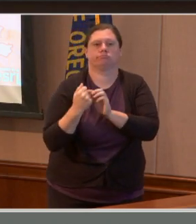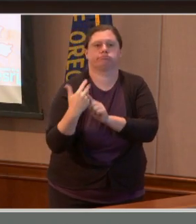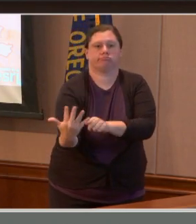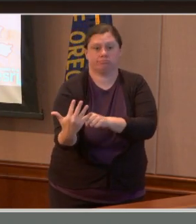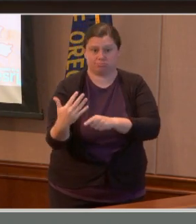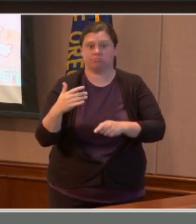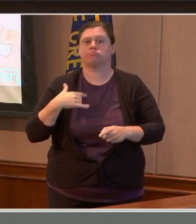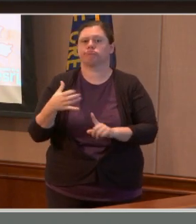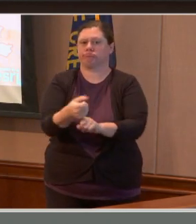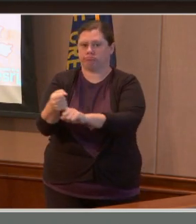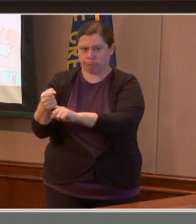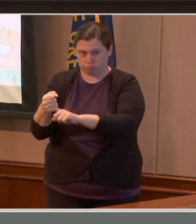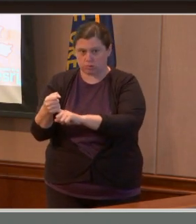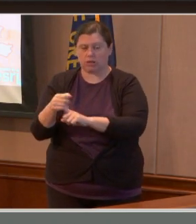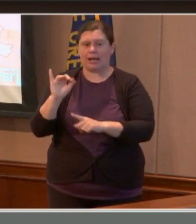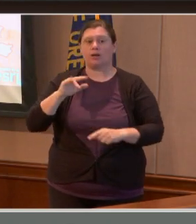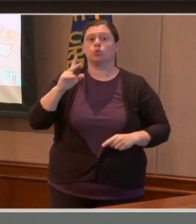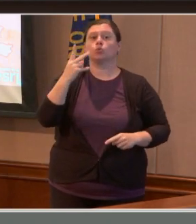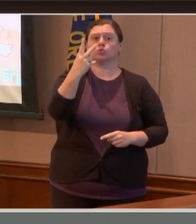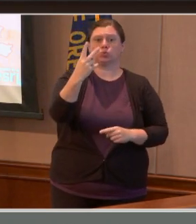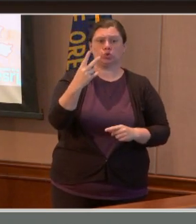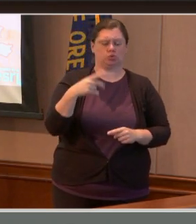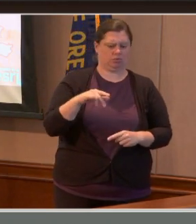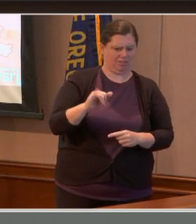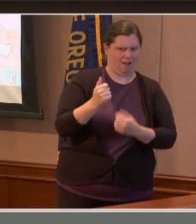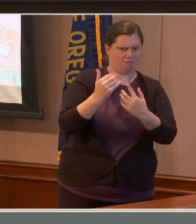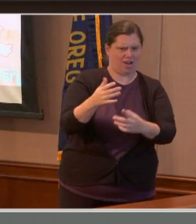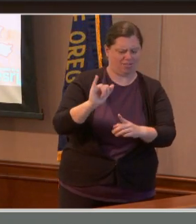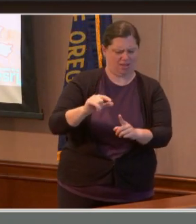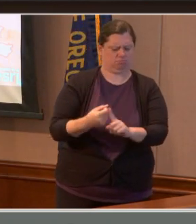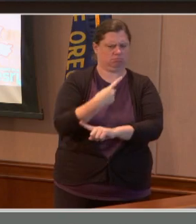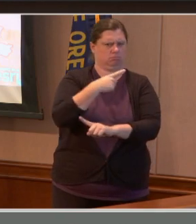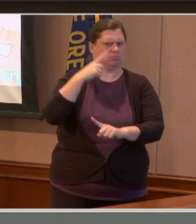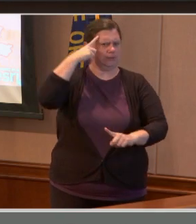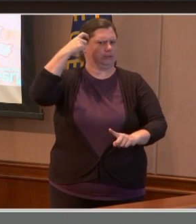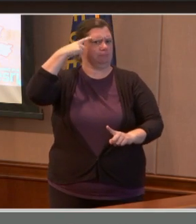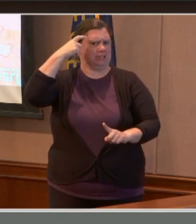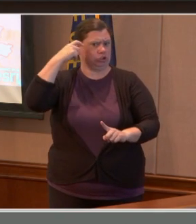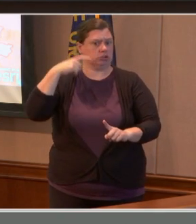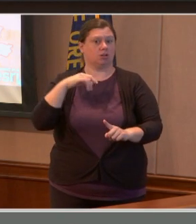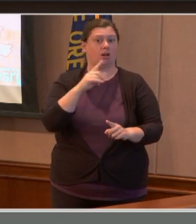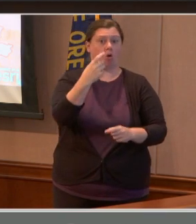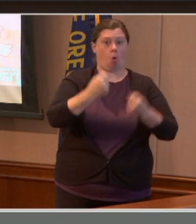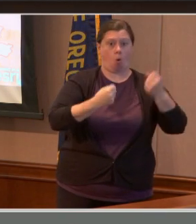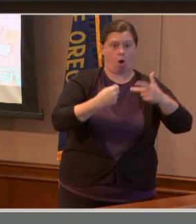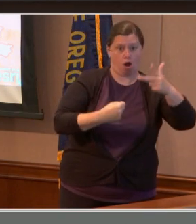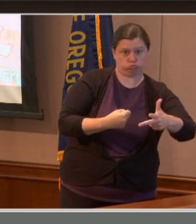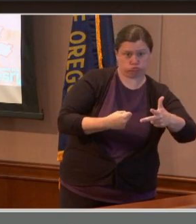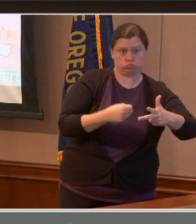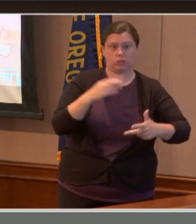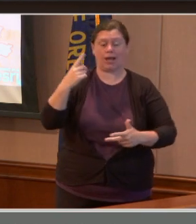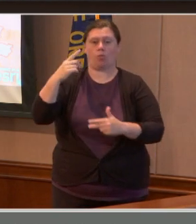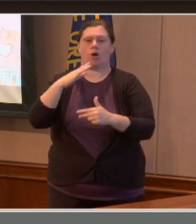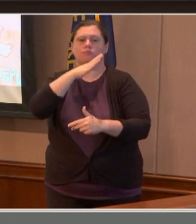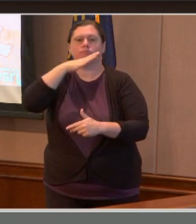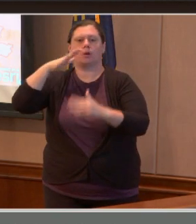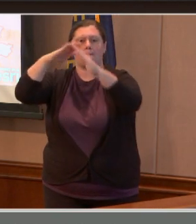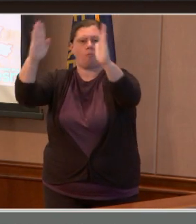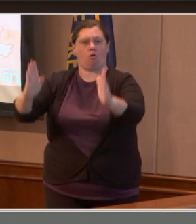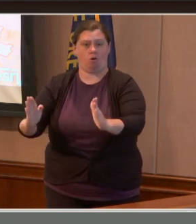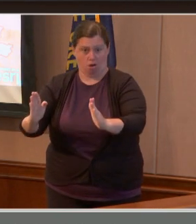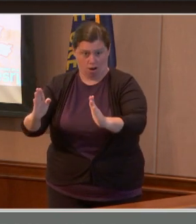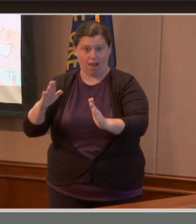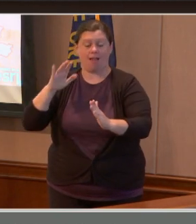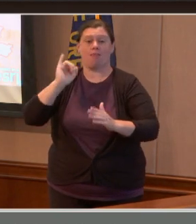two suspicious fires. One was a vehicle fire and one was a barn fire. The vehicle fire is currently under investigation.